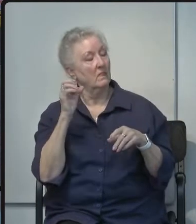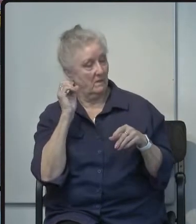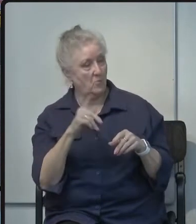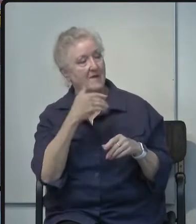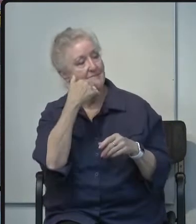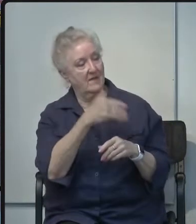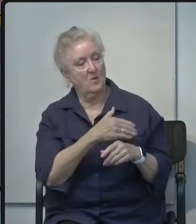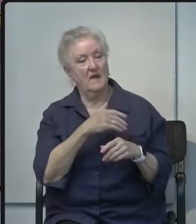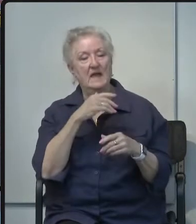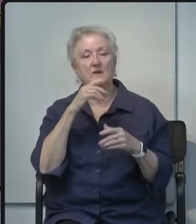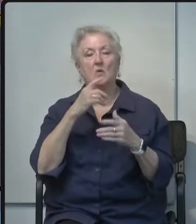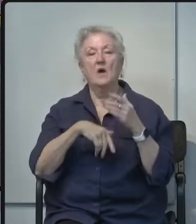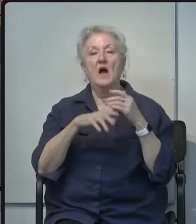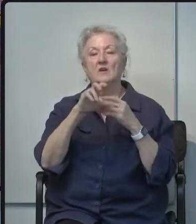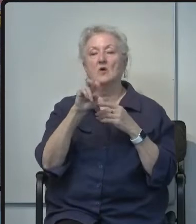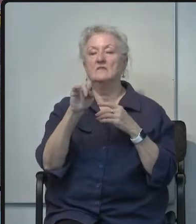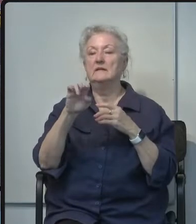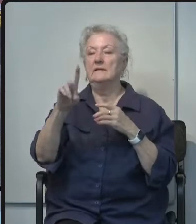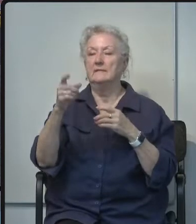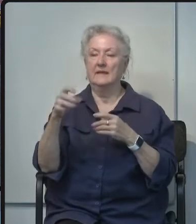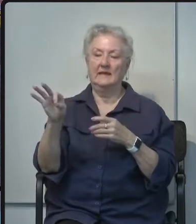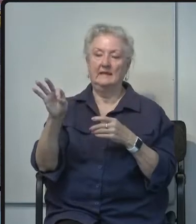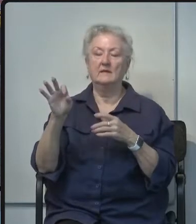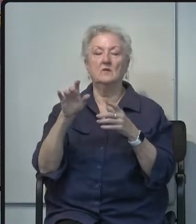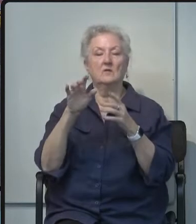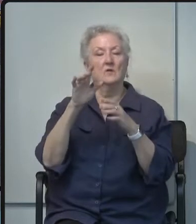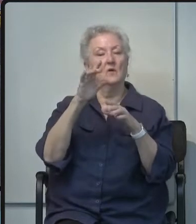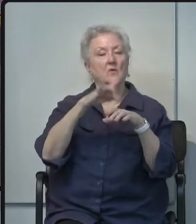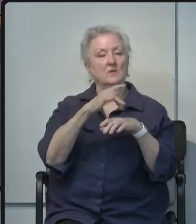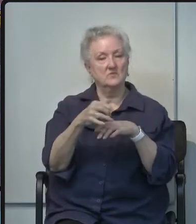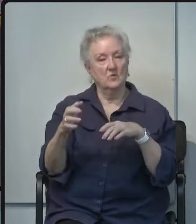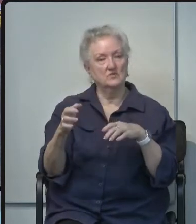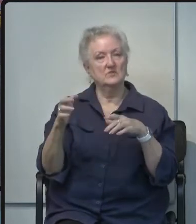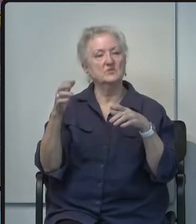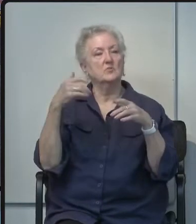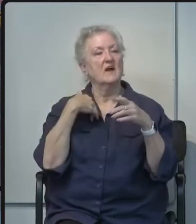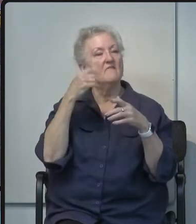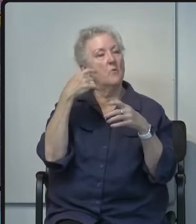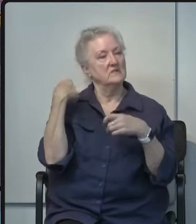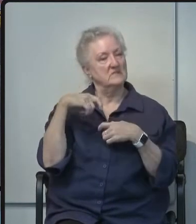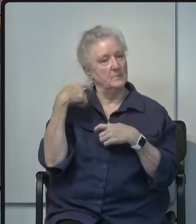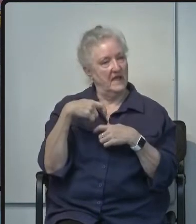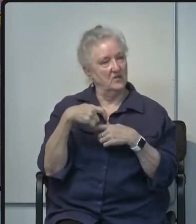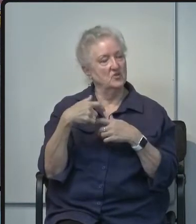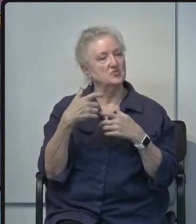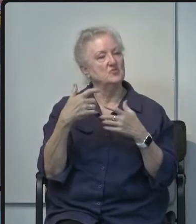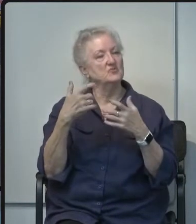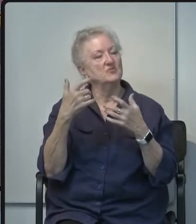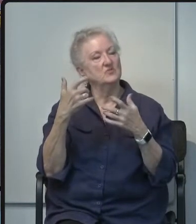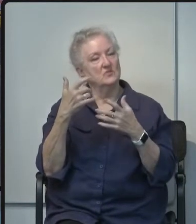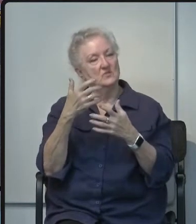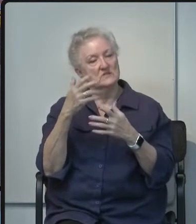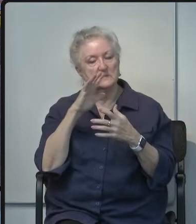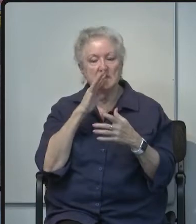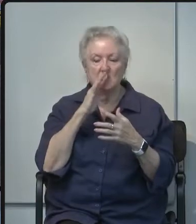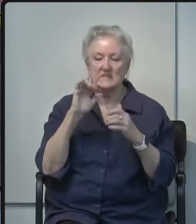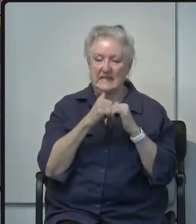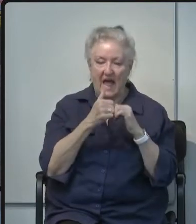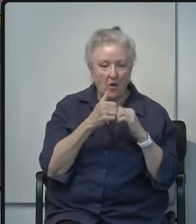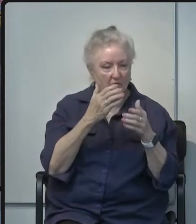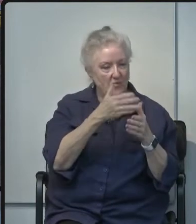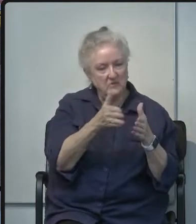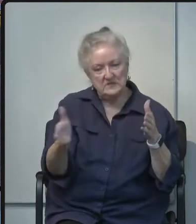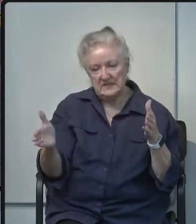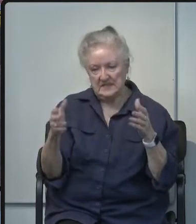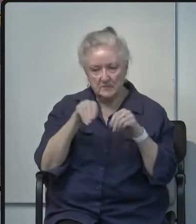what covet 19 resources are there for spanish speakers and how are those resources being disseminated to those